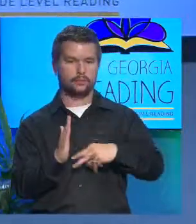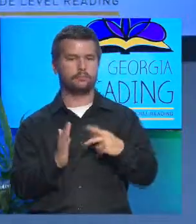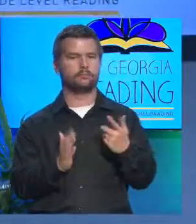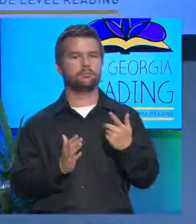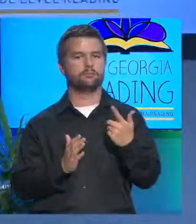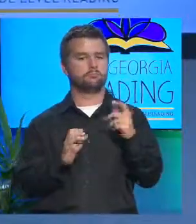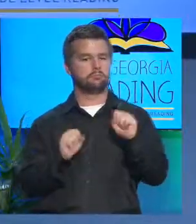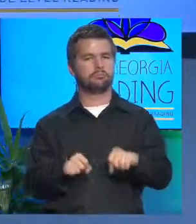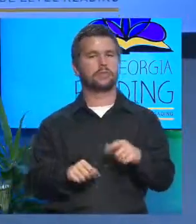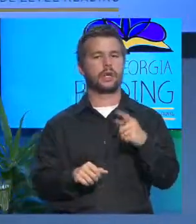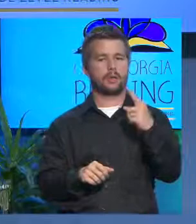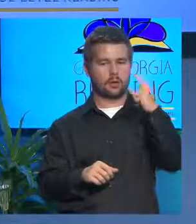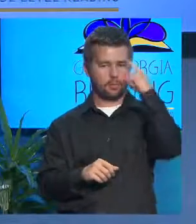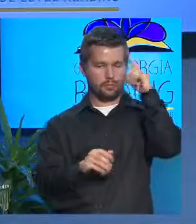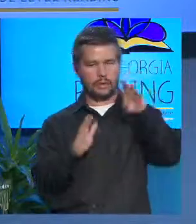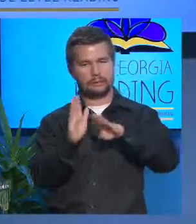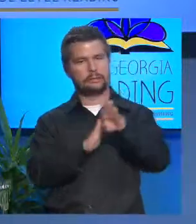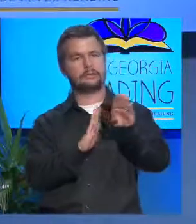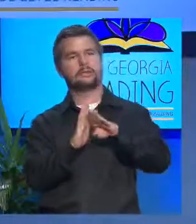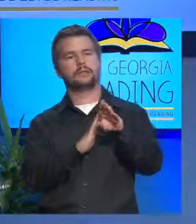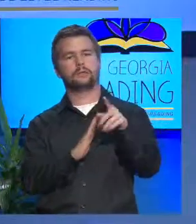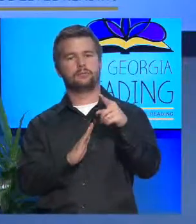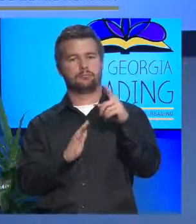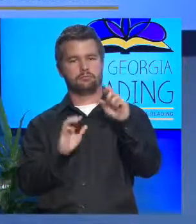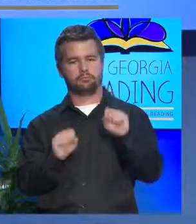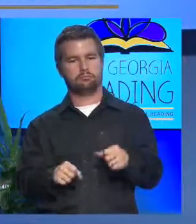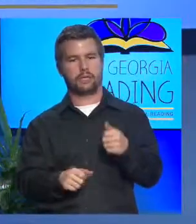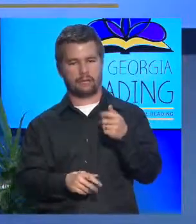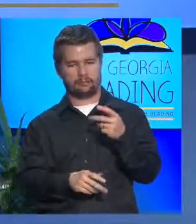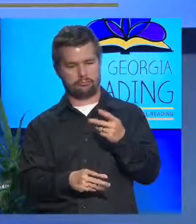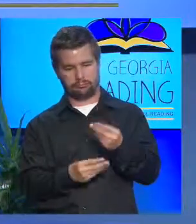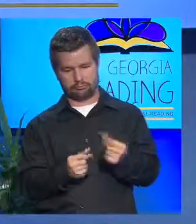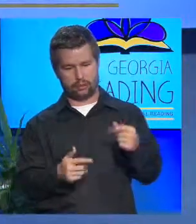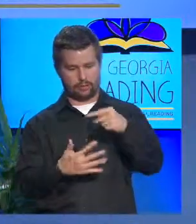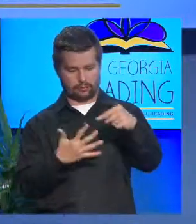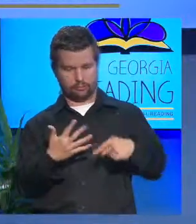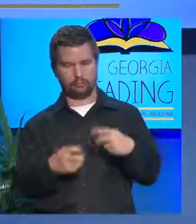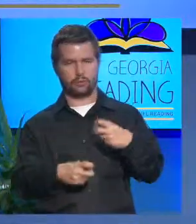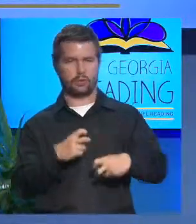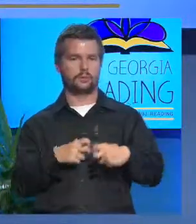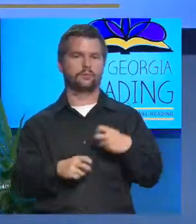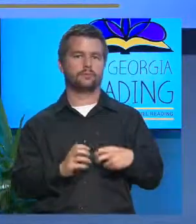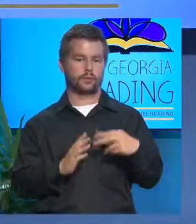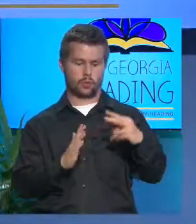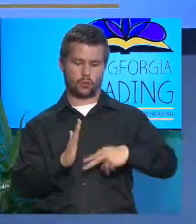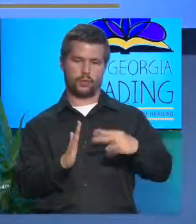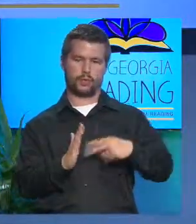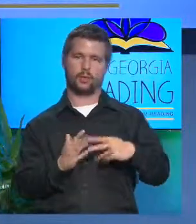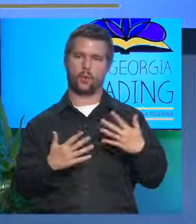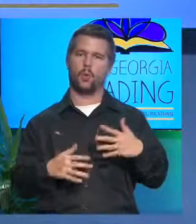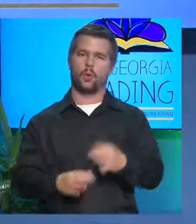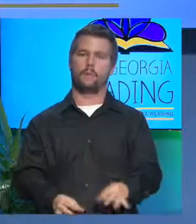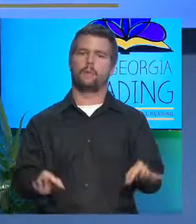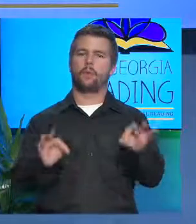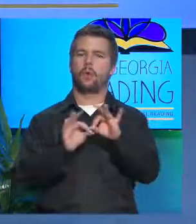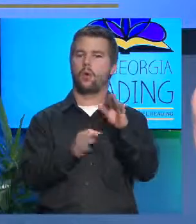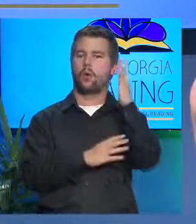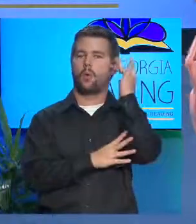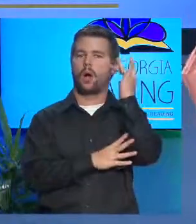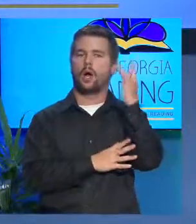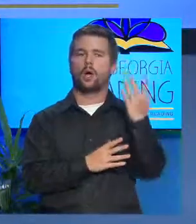develop your brain and you can take care of all those problems. Reading is very important because